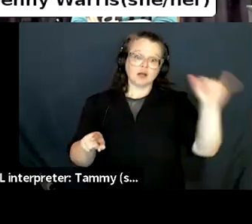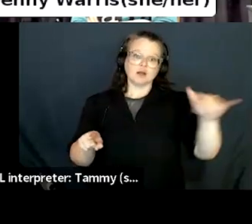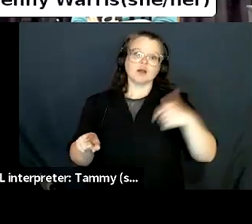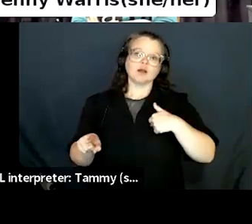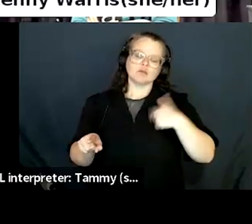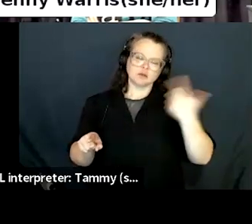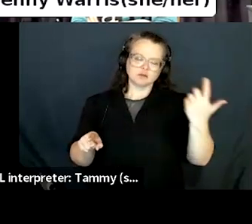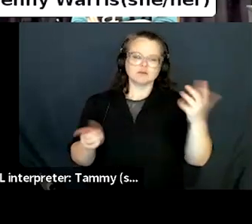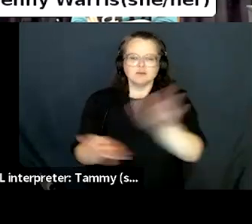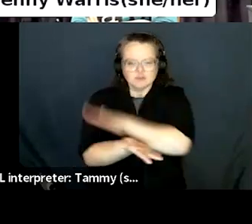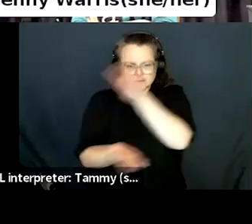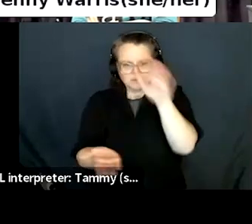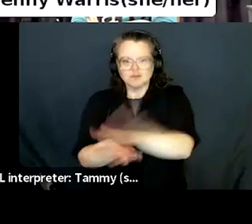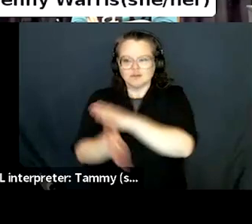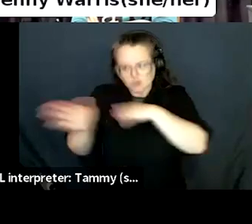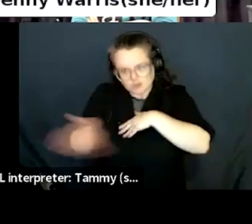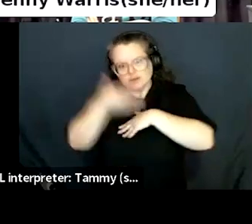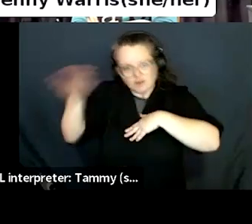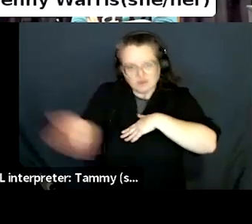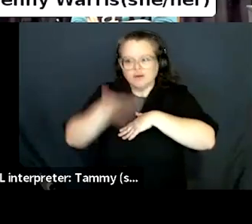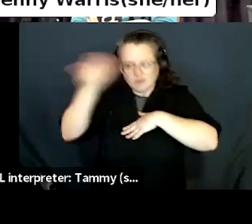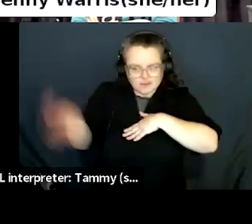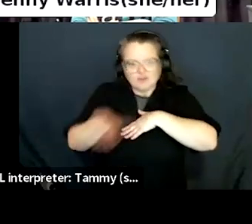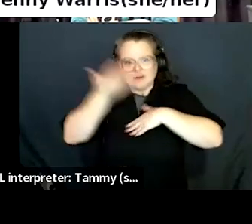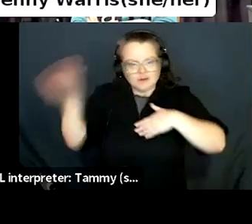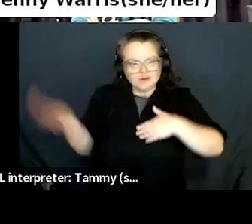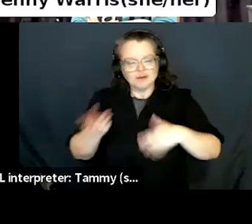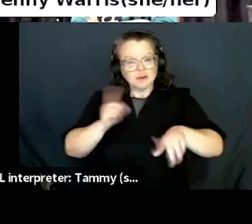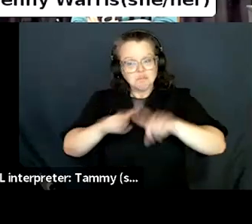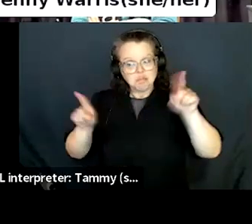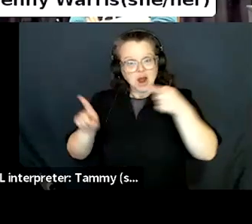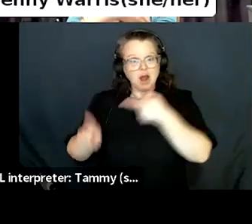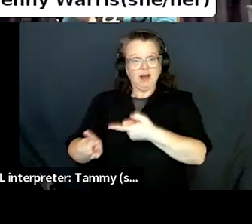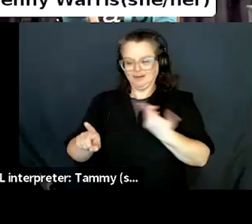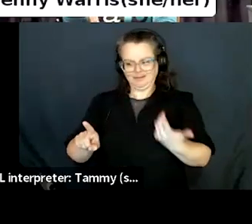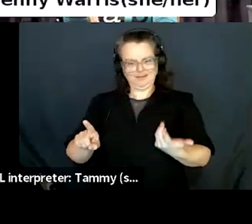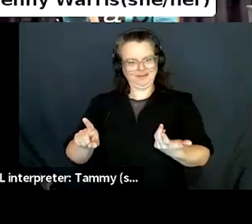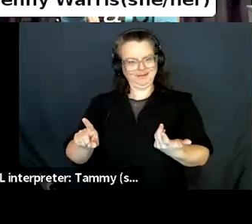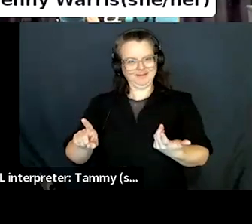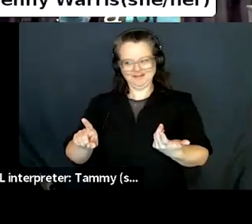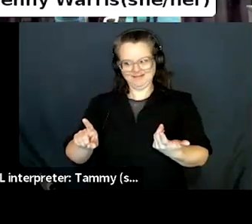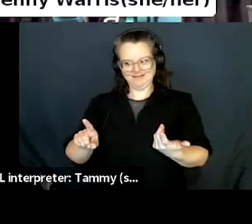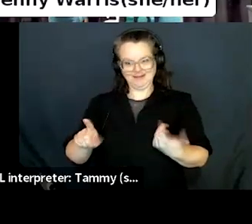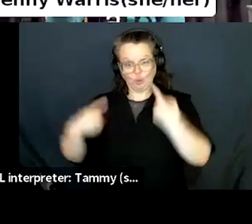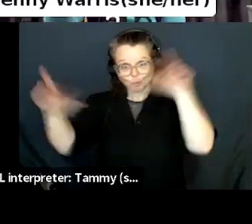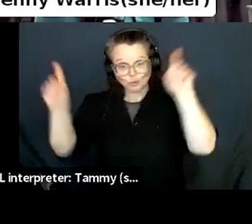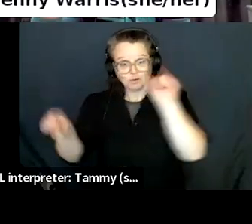that information can't be available. We have these pocket computers. So it's a frustration.